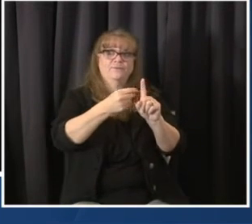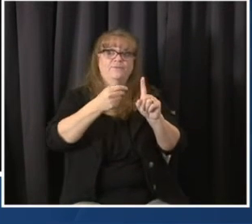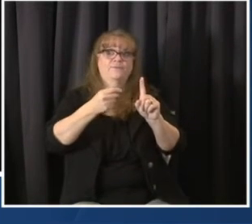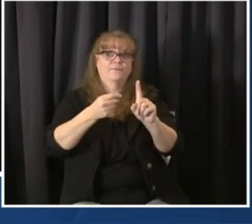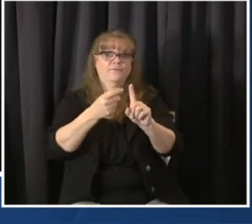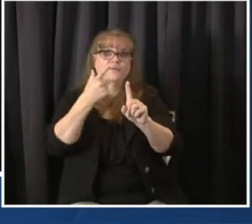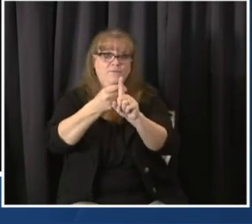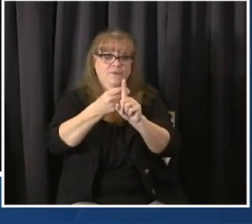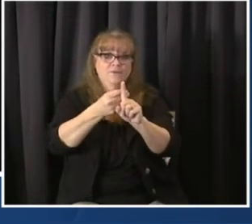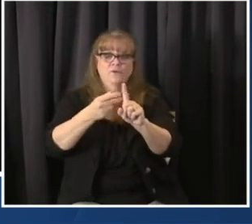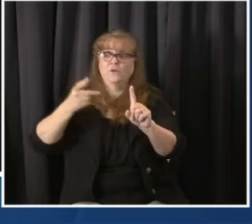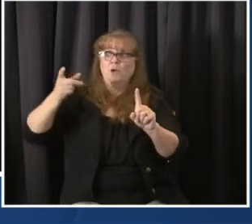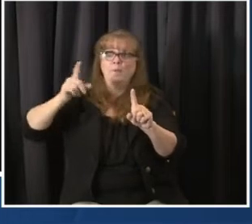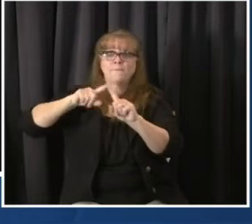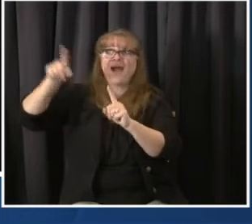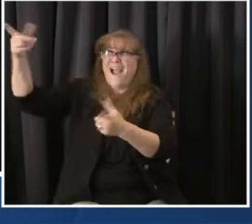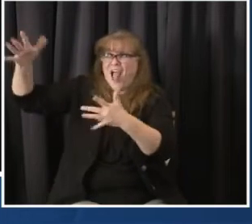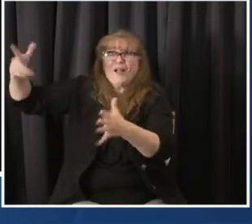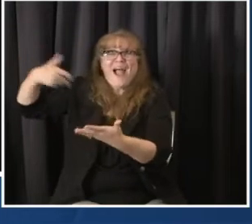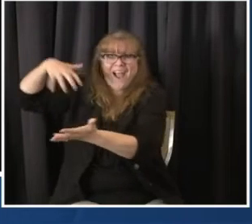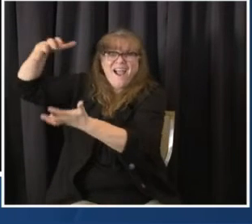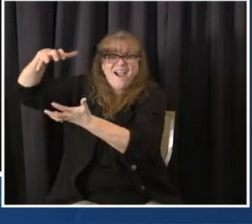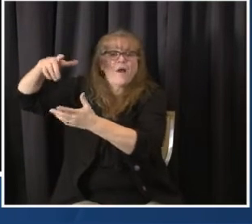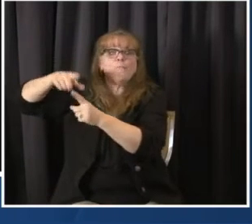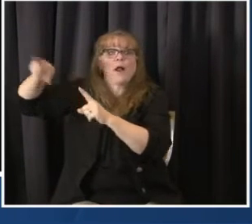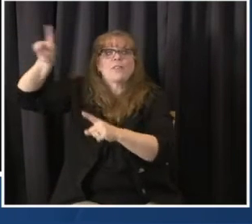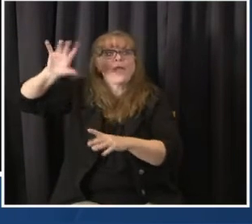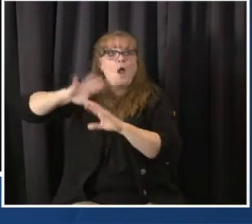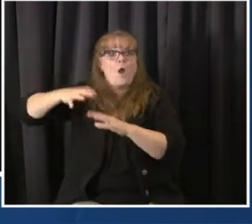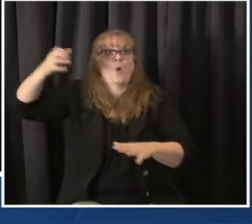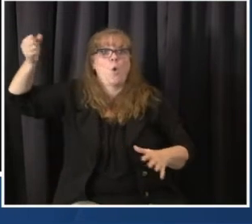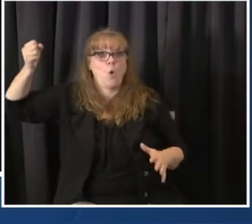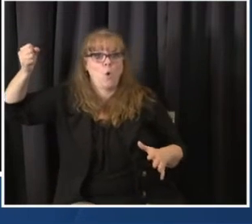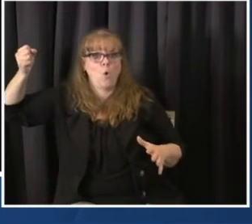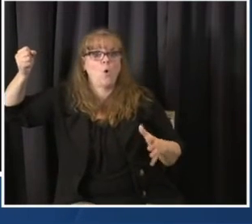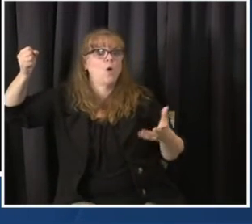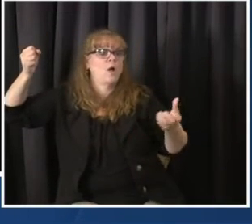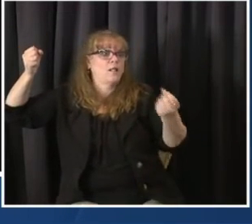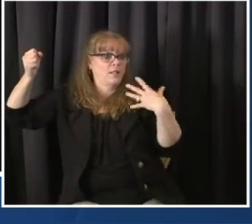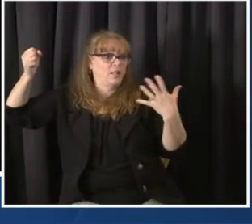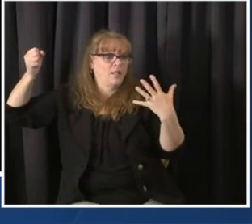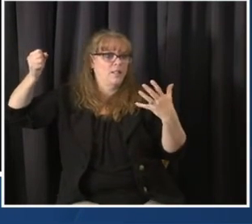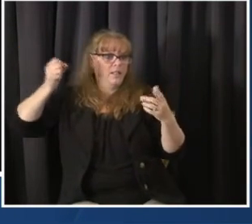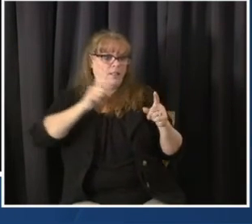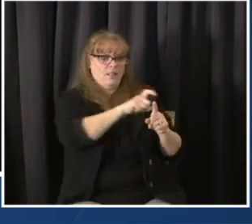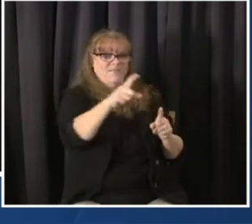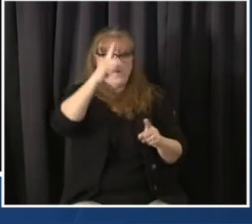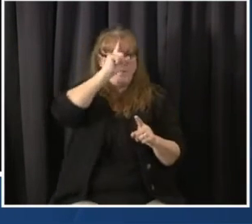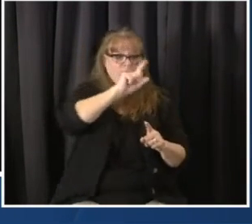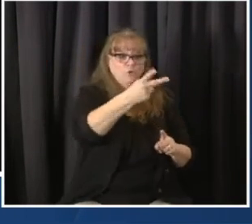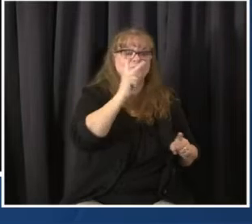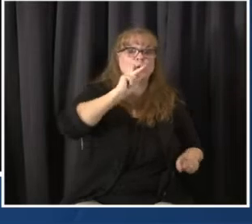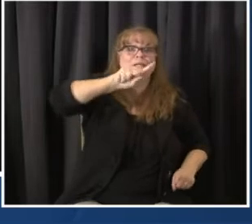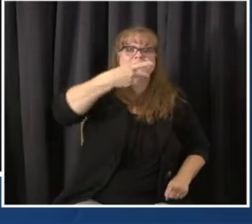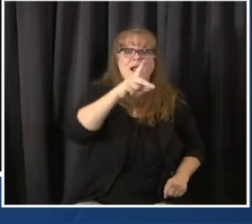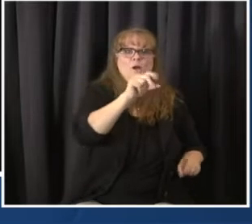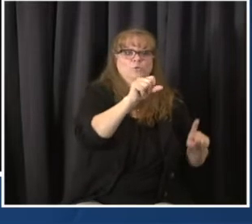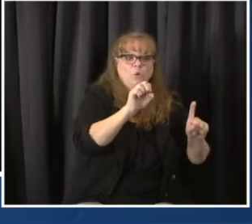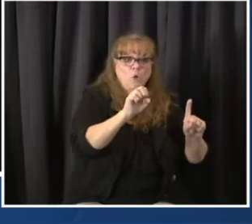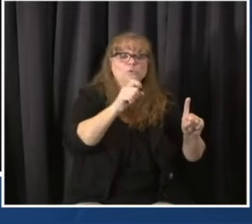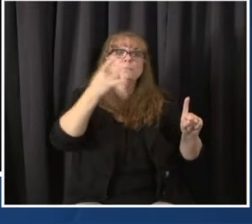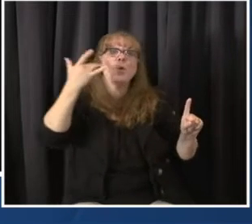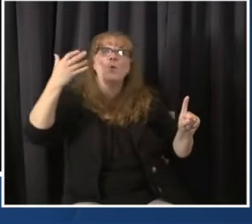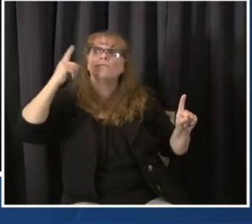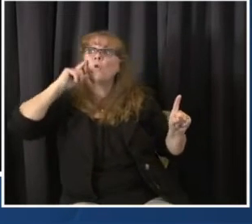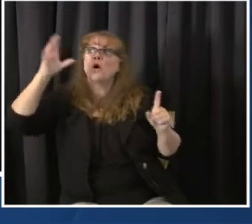but we're looking forward to that data and the approval. But for Pfizer and Moderna, they hold back the second dose, and it's provided 21 or 28 days later,